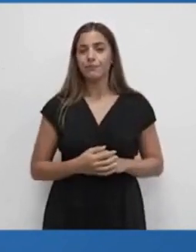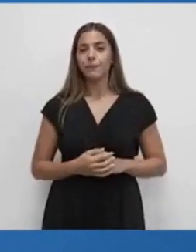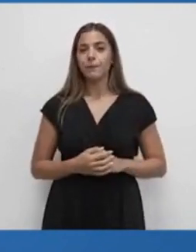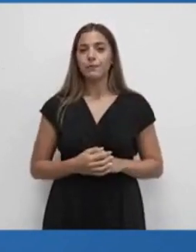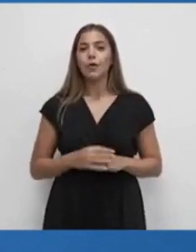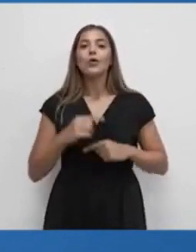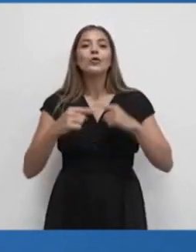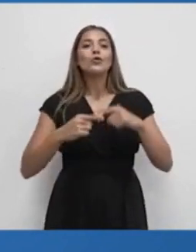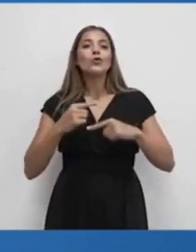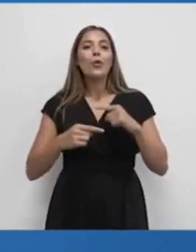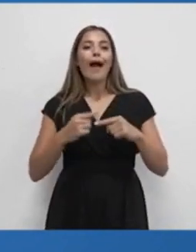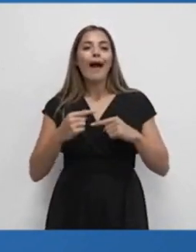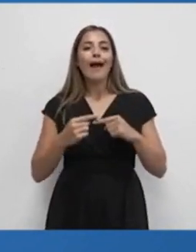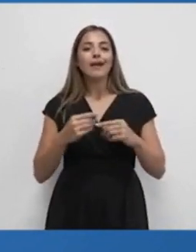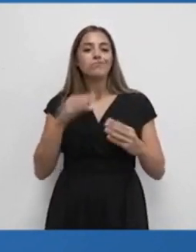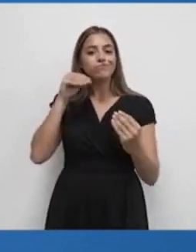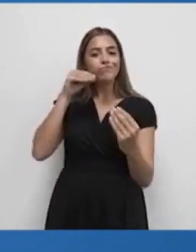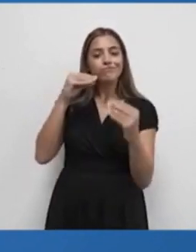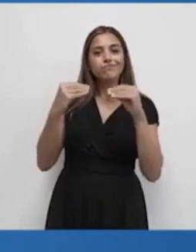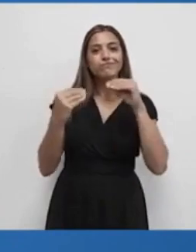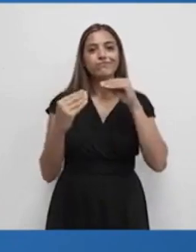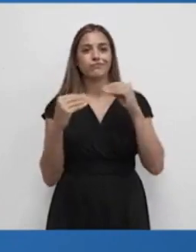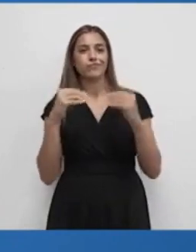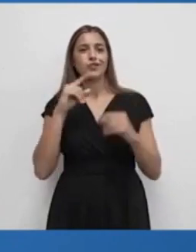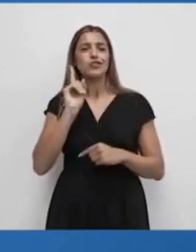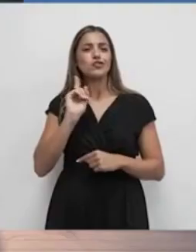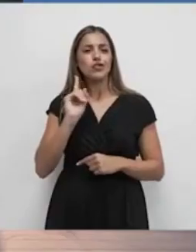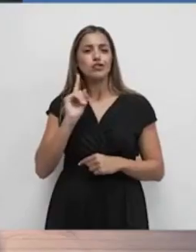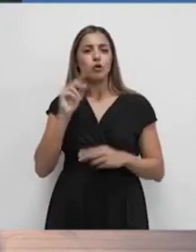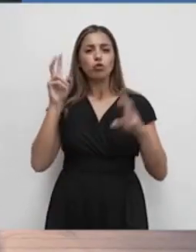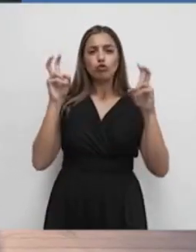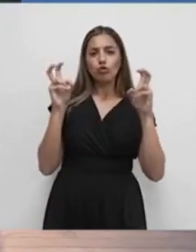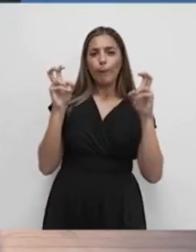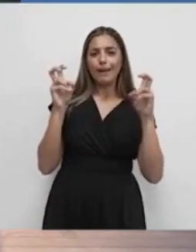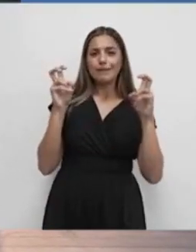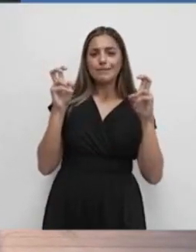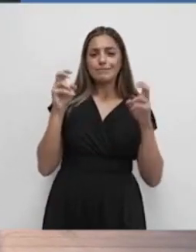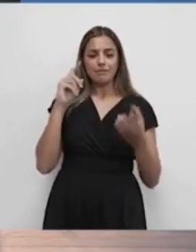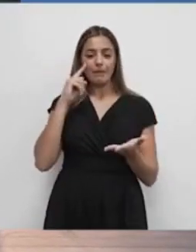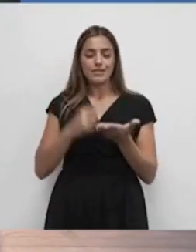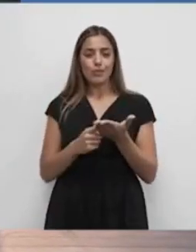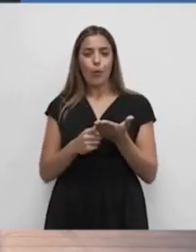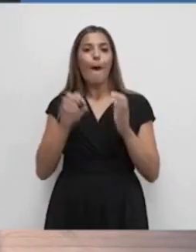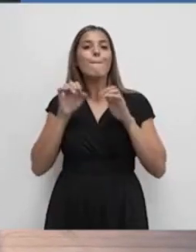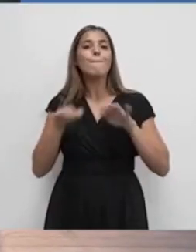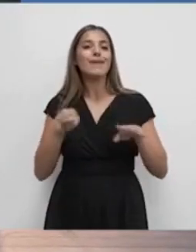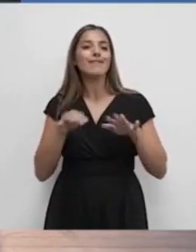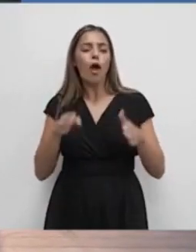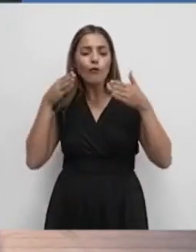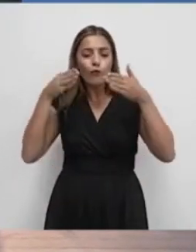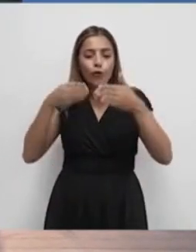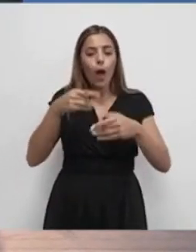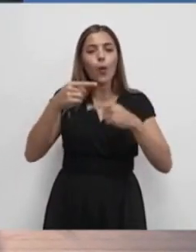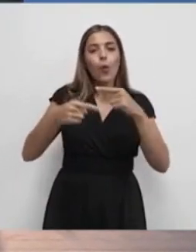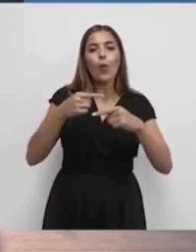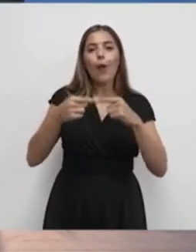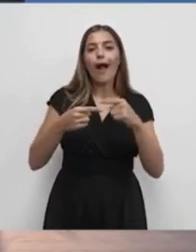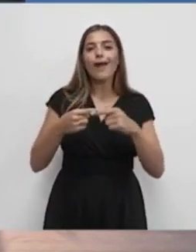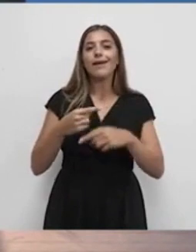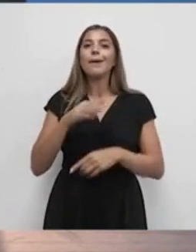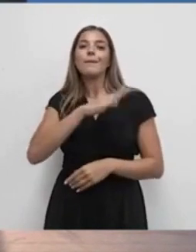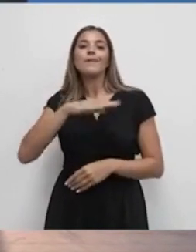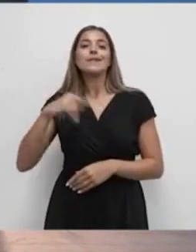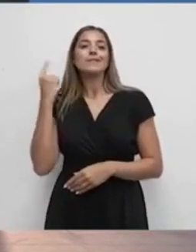exposure, in terms of discussions, topics that are spoken about, that get media coverage, we tend to focus on people